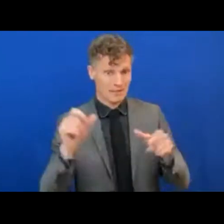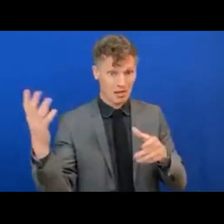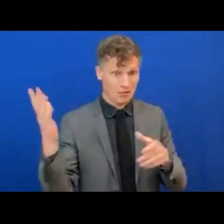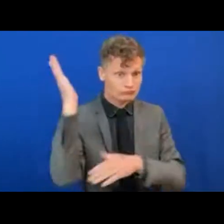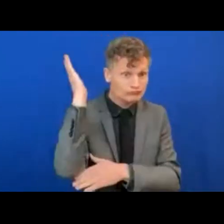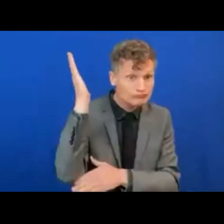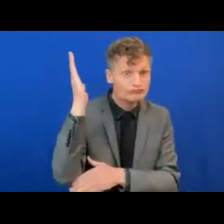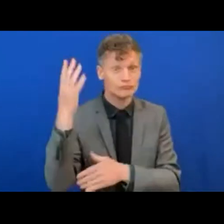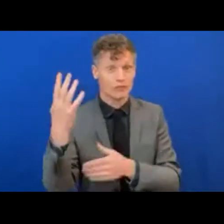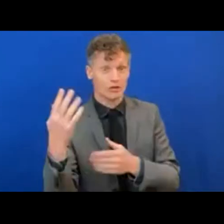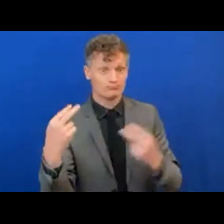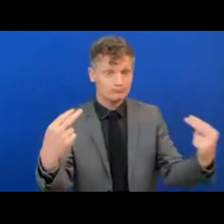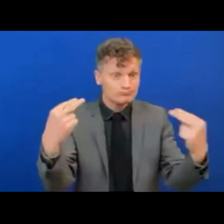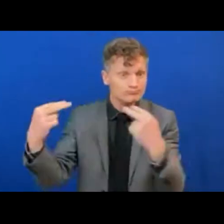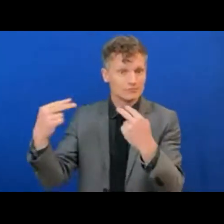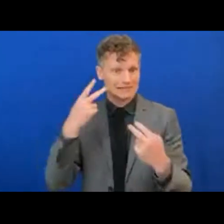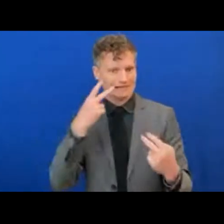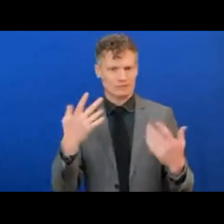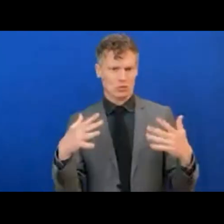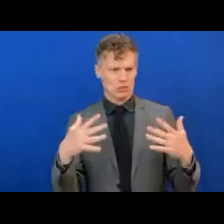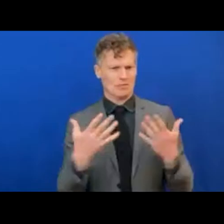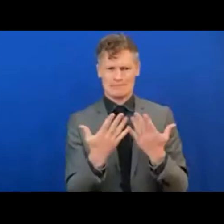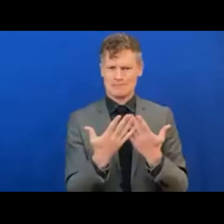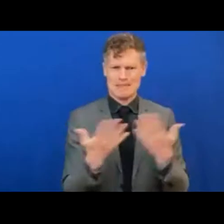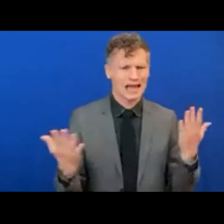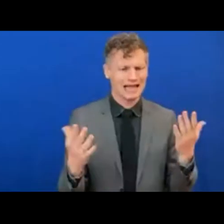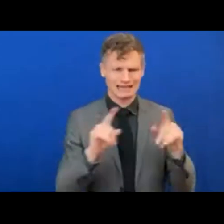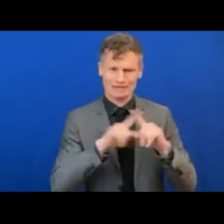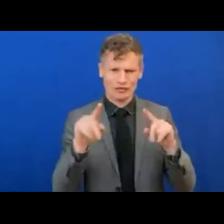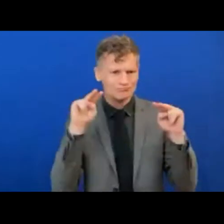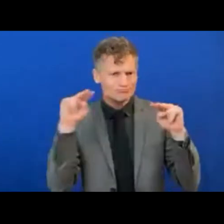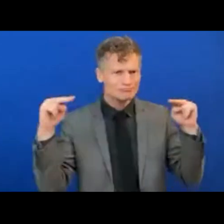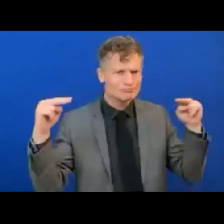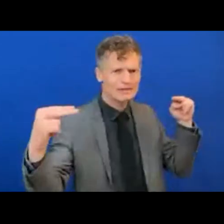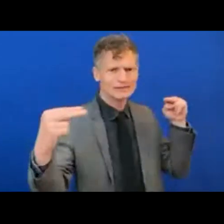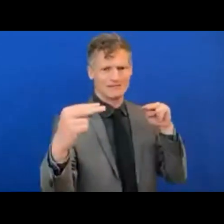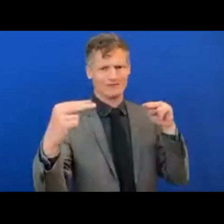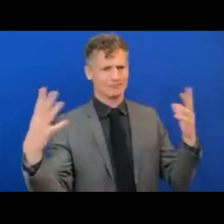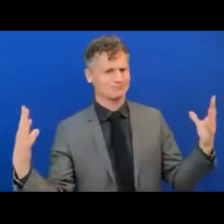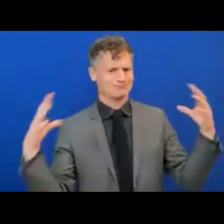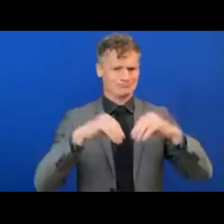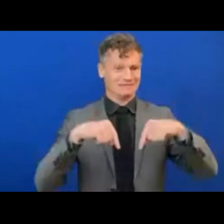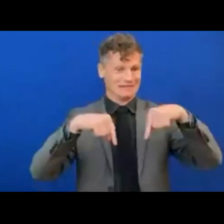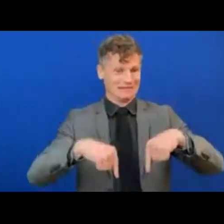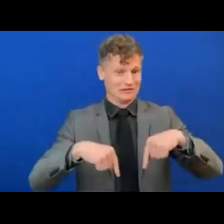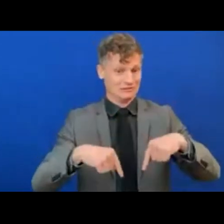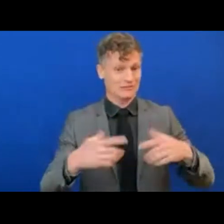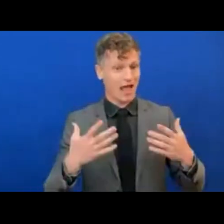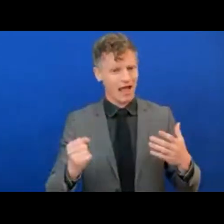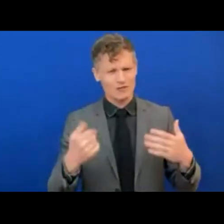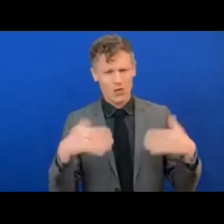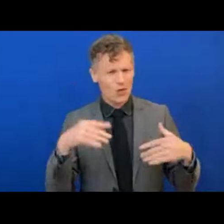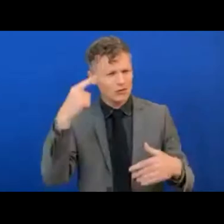voices are represented and the collective wisdom system required to untangle the complex digital inclusion